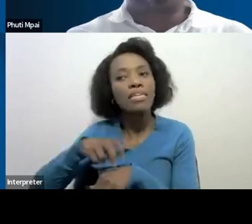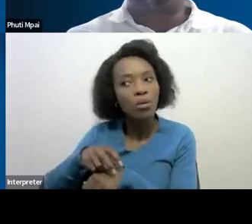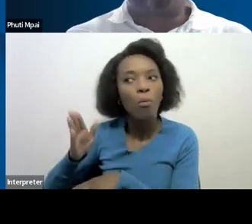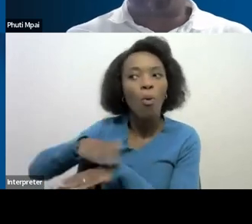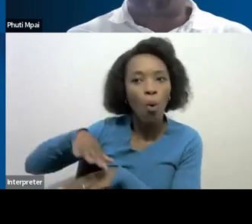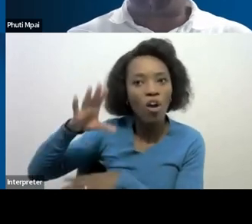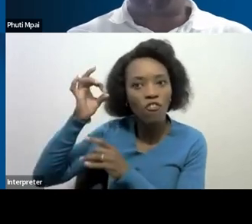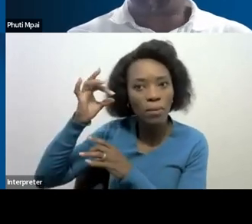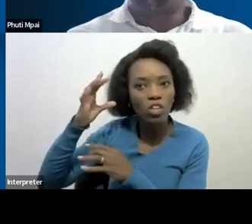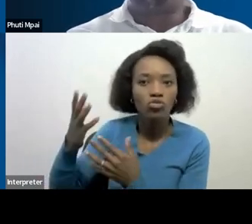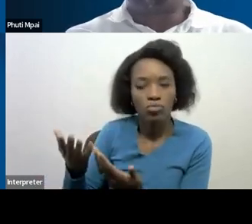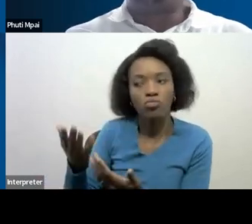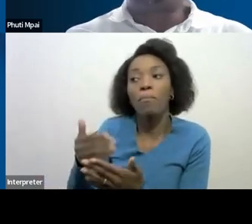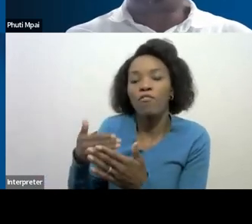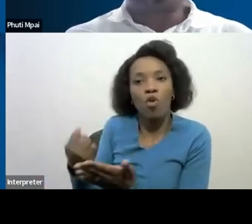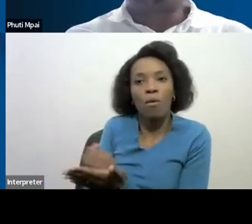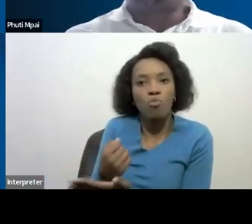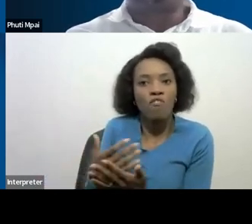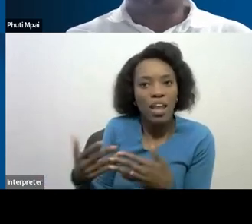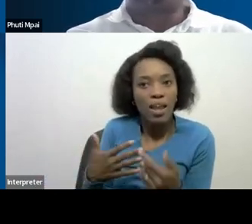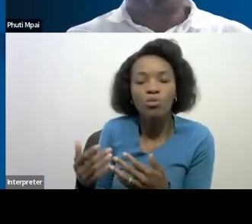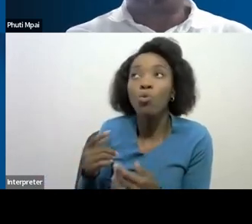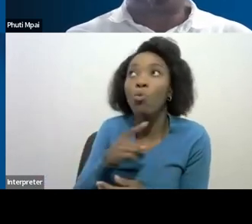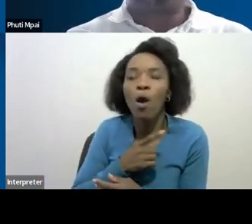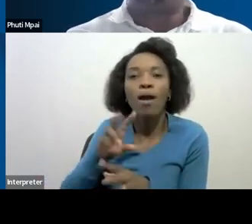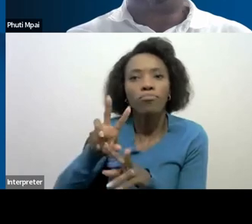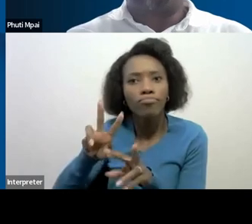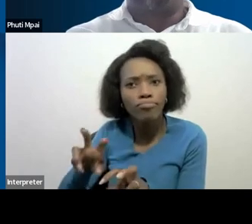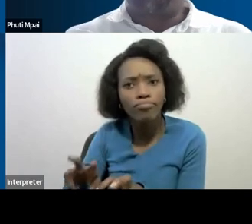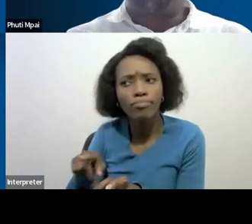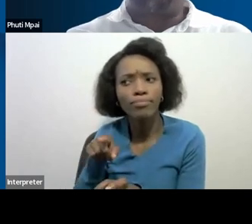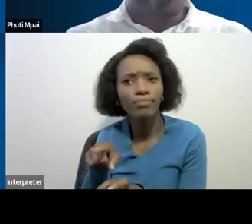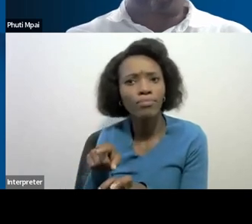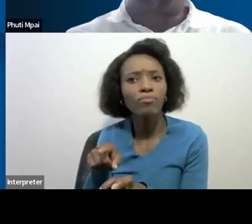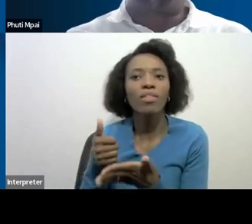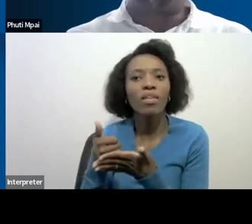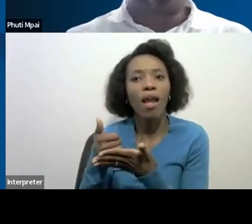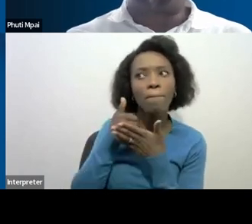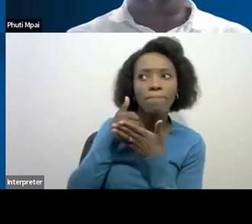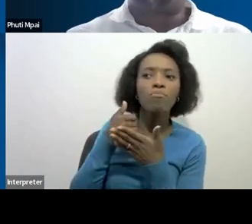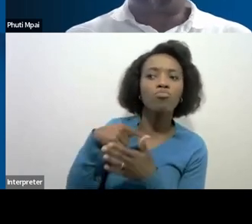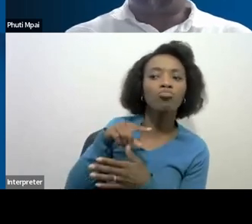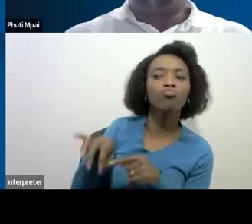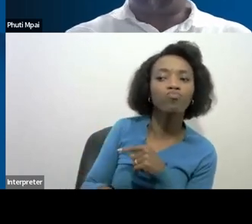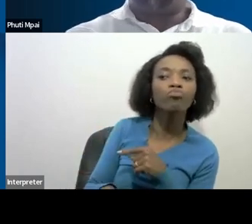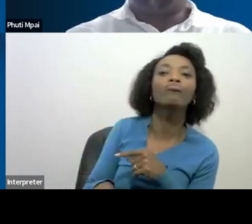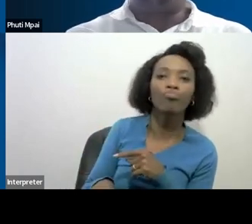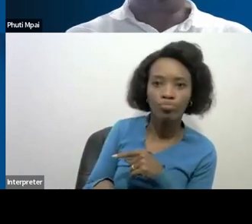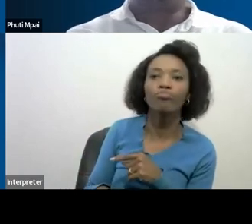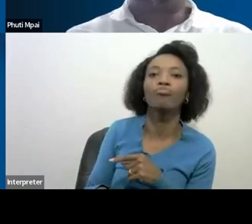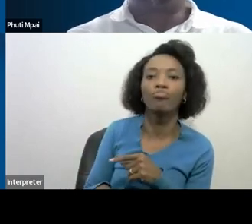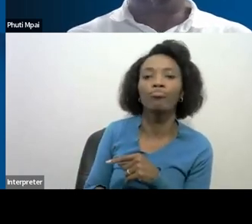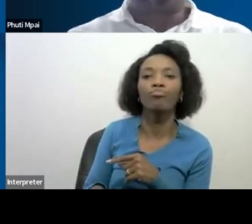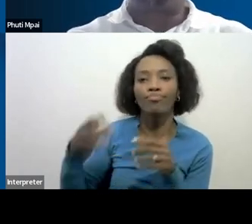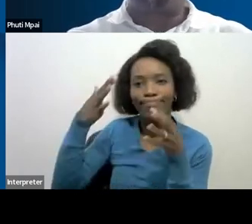arrive at a decision because we'd have to look at the things that would actually assist us to arrive at an